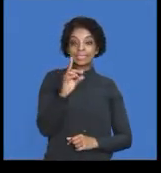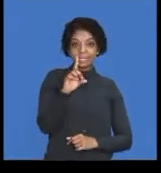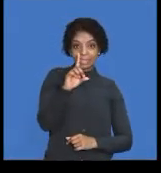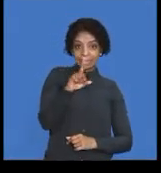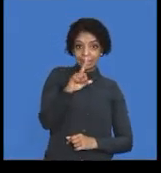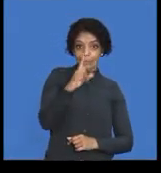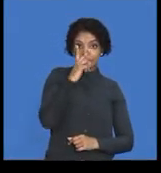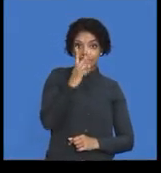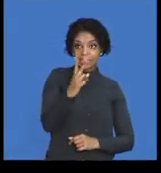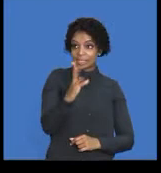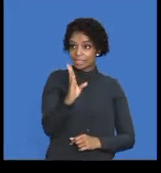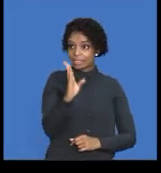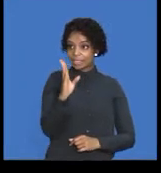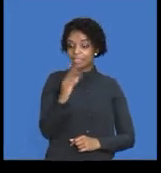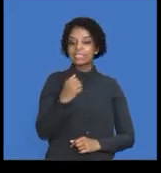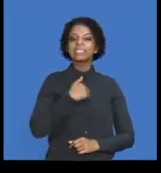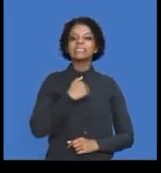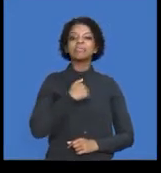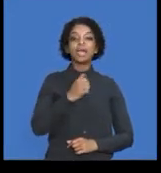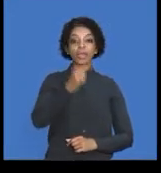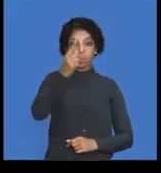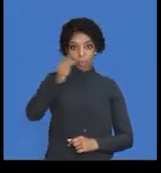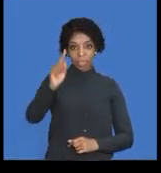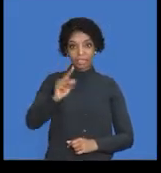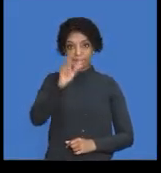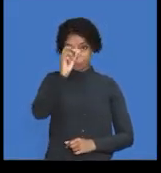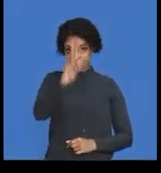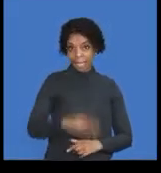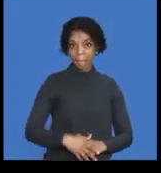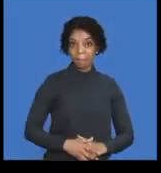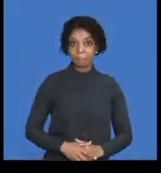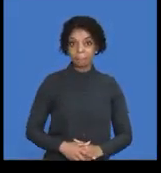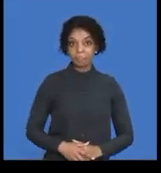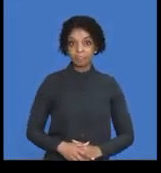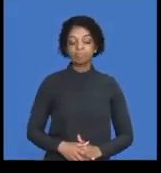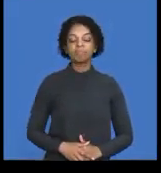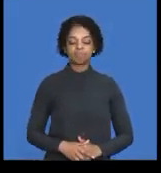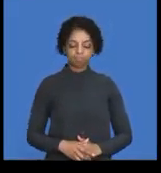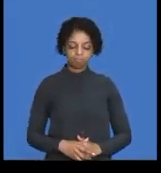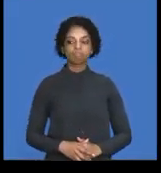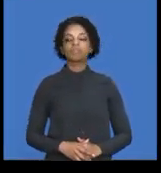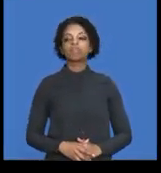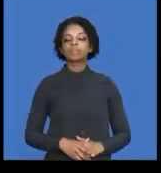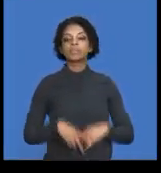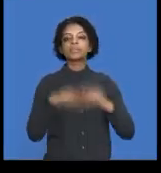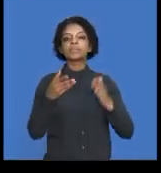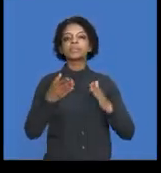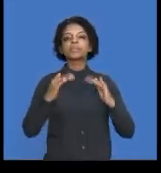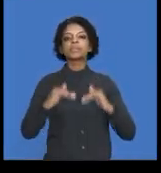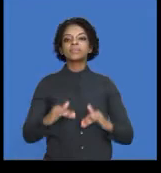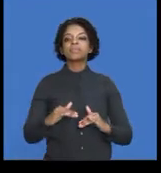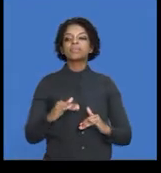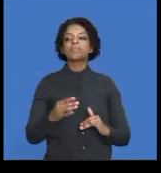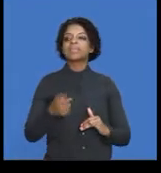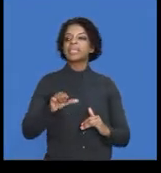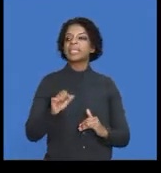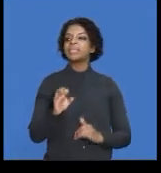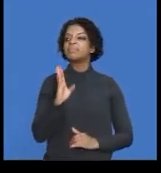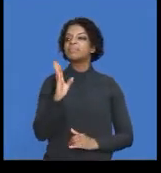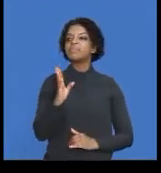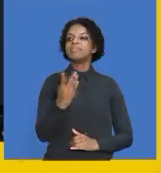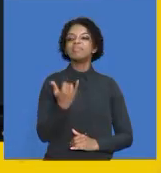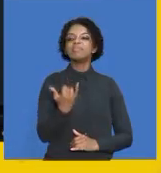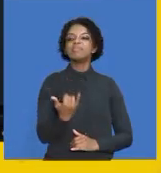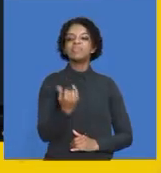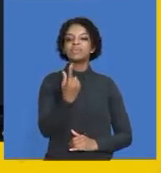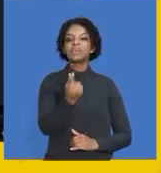there you can see is my correction. Right? So, number A, as the examiner wanted, is done and dusted.